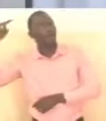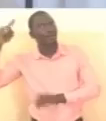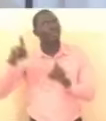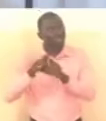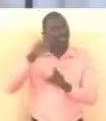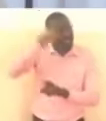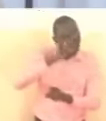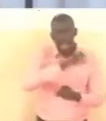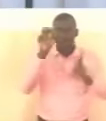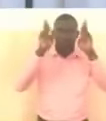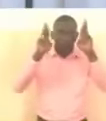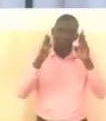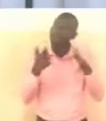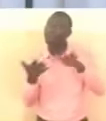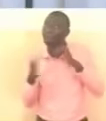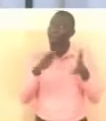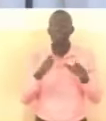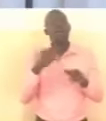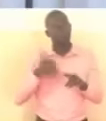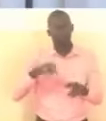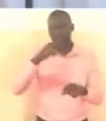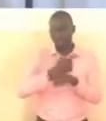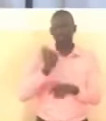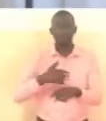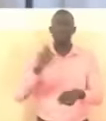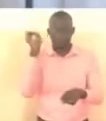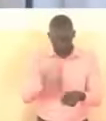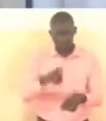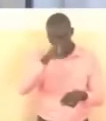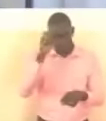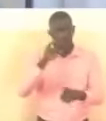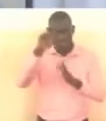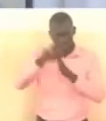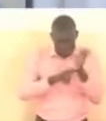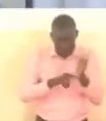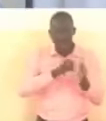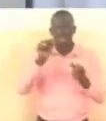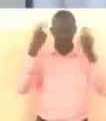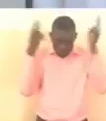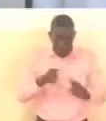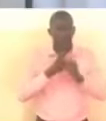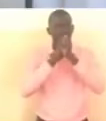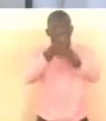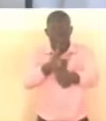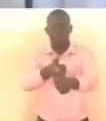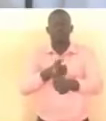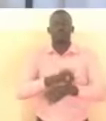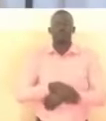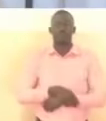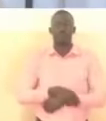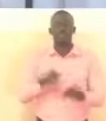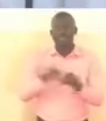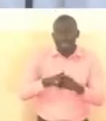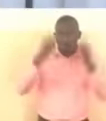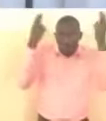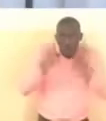wishes and hopes may be let us all play by the rule and the law let